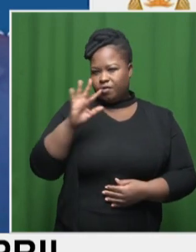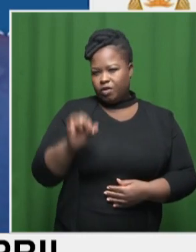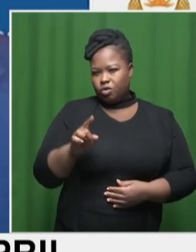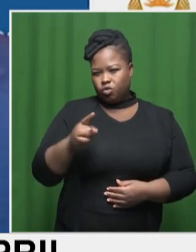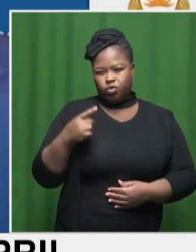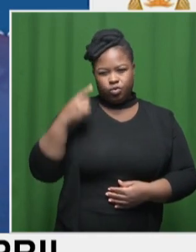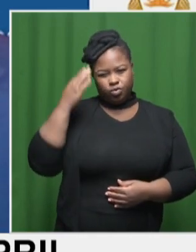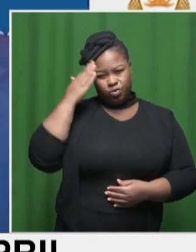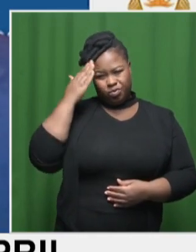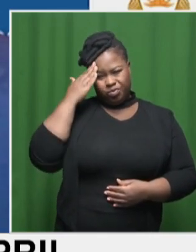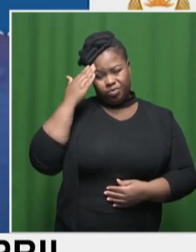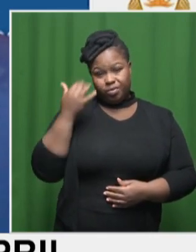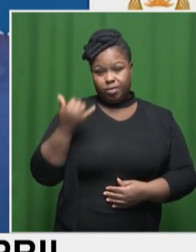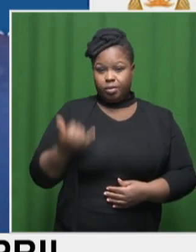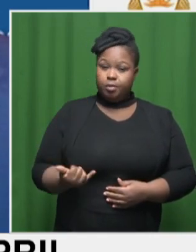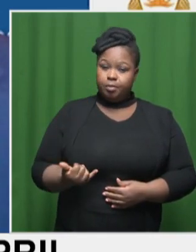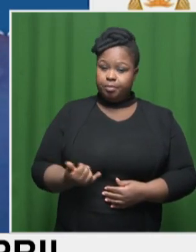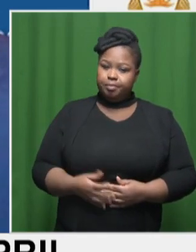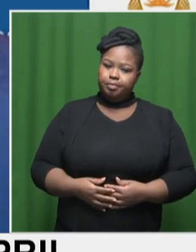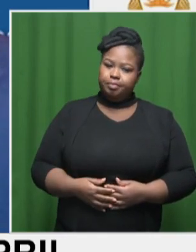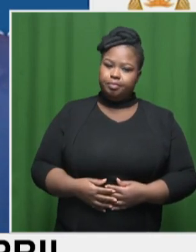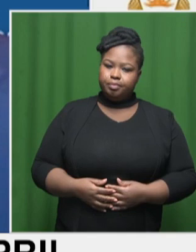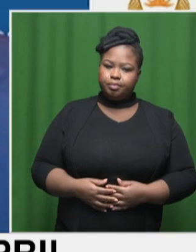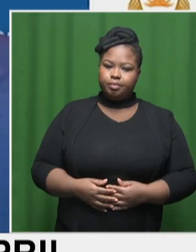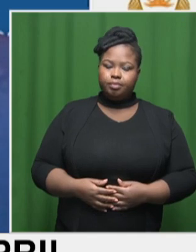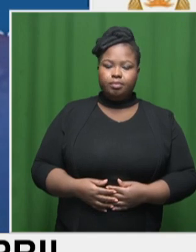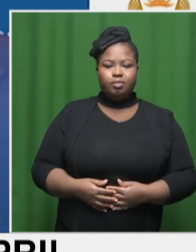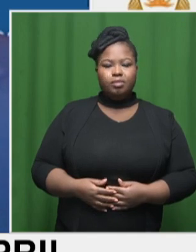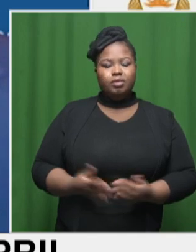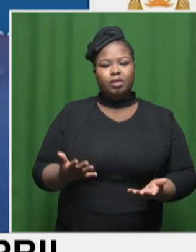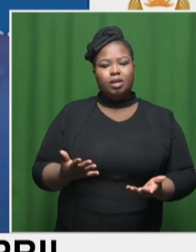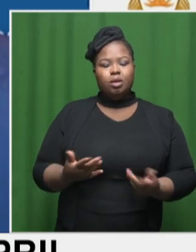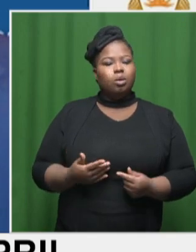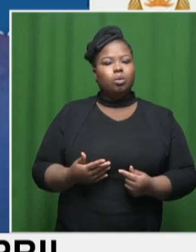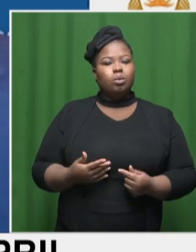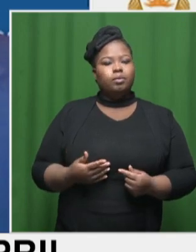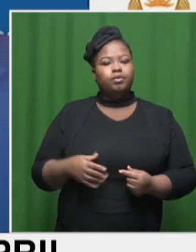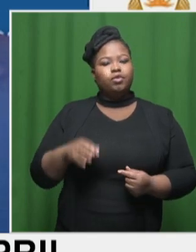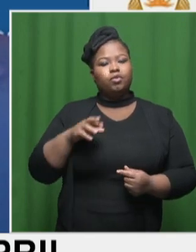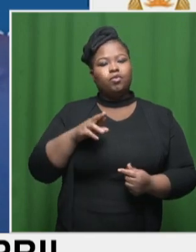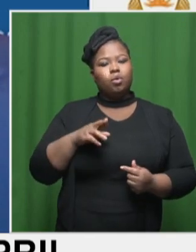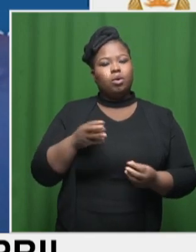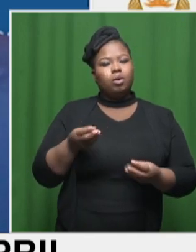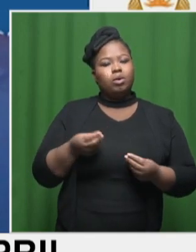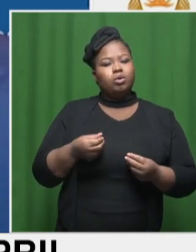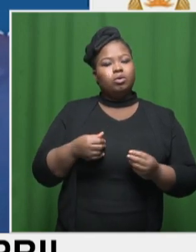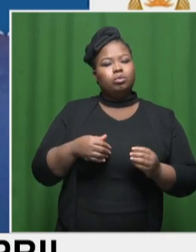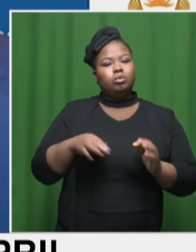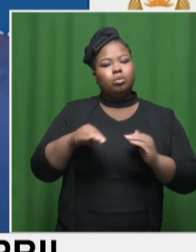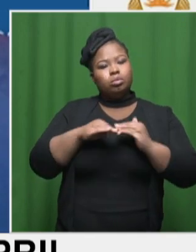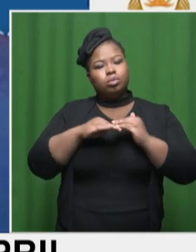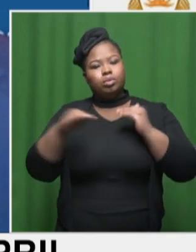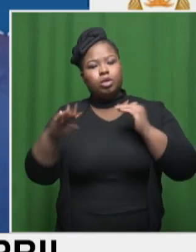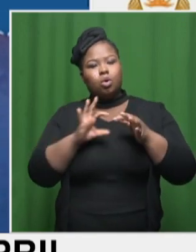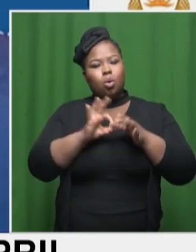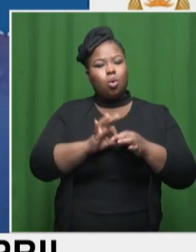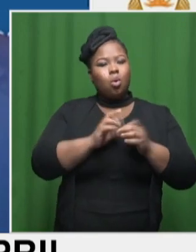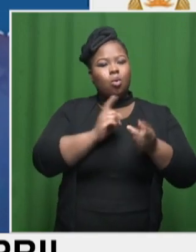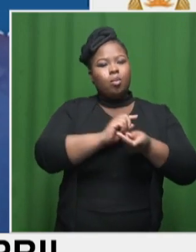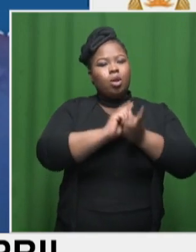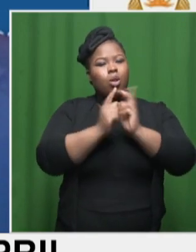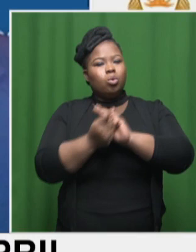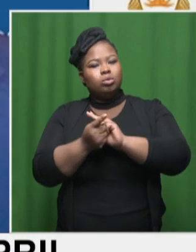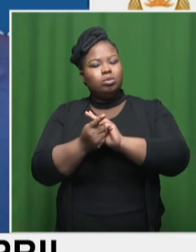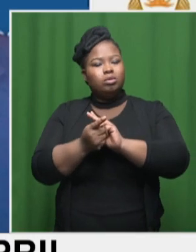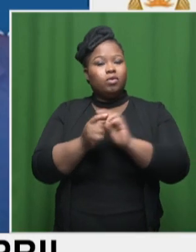any chance know at this point the default rate with regard to mortgages, home loans at this stage